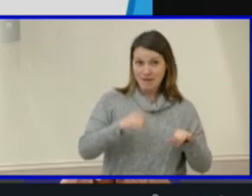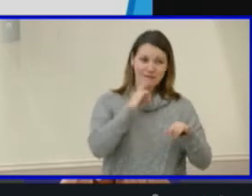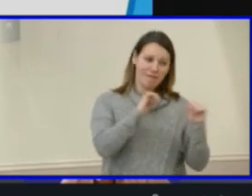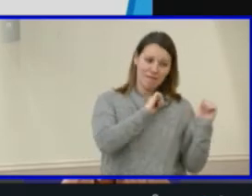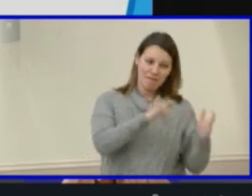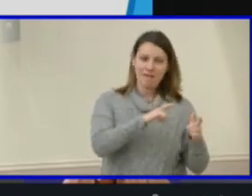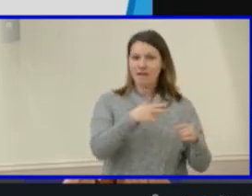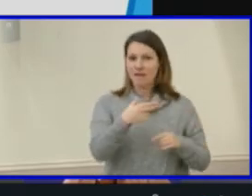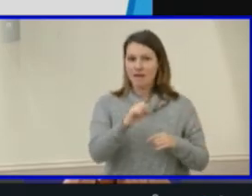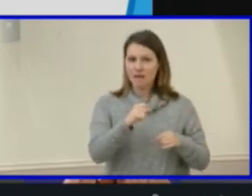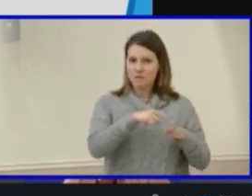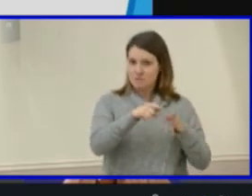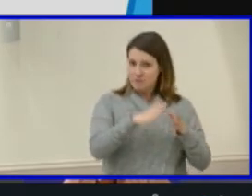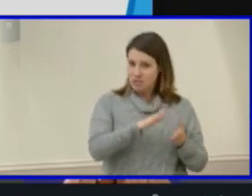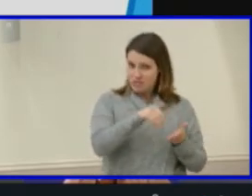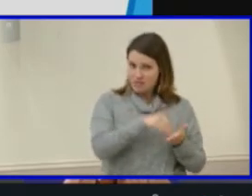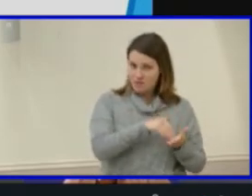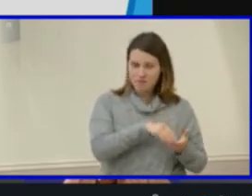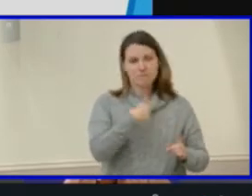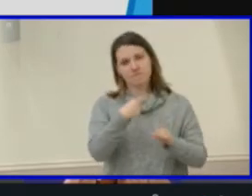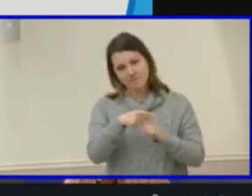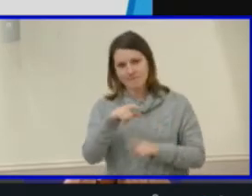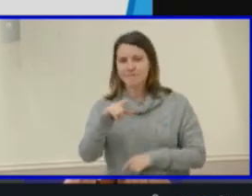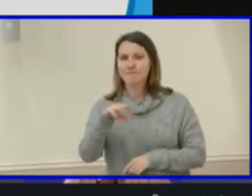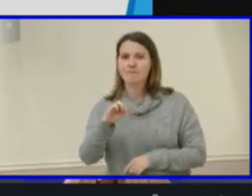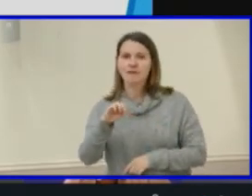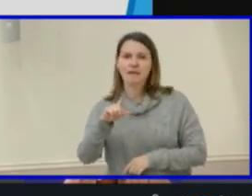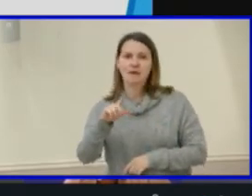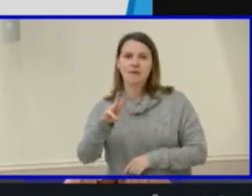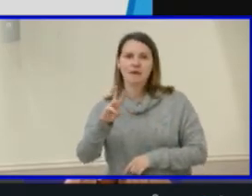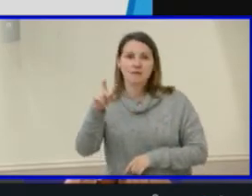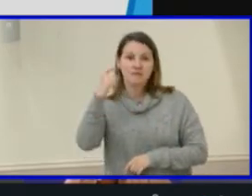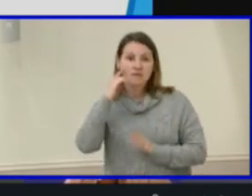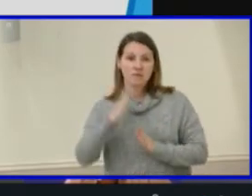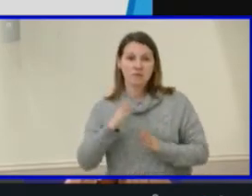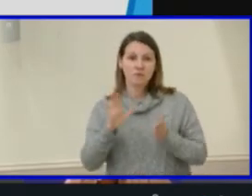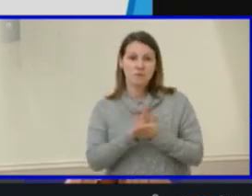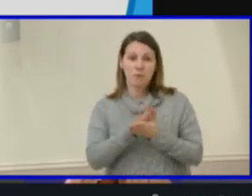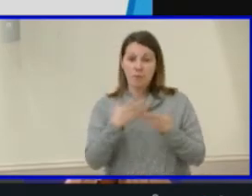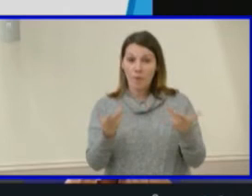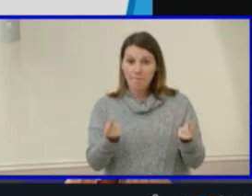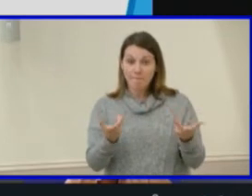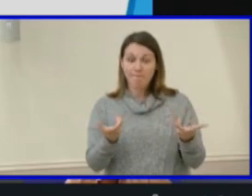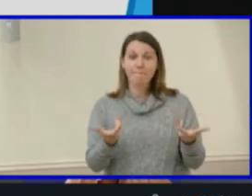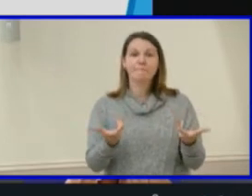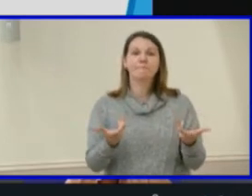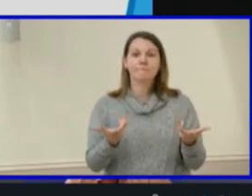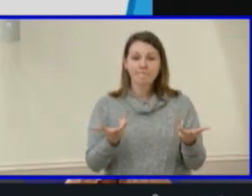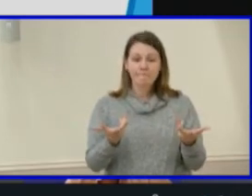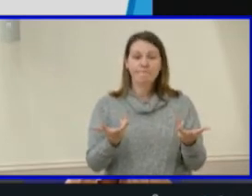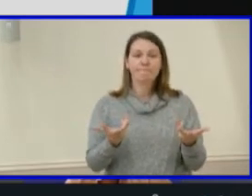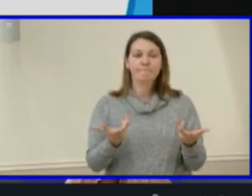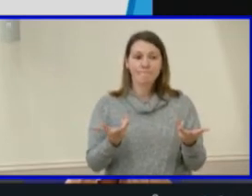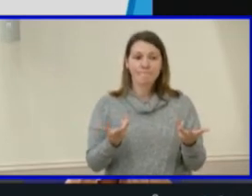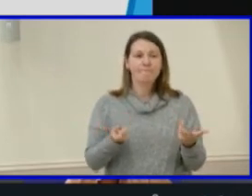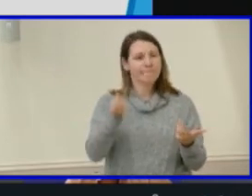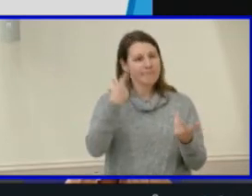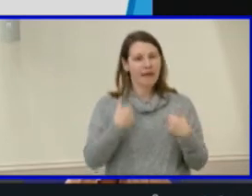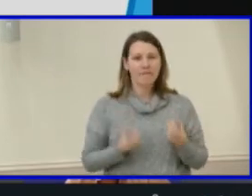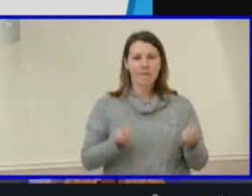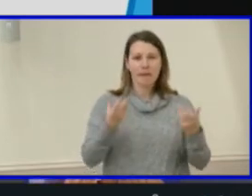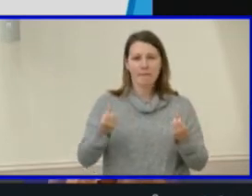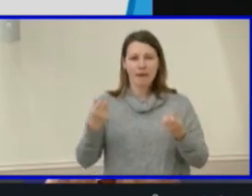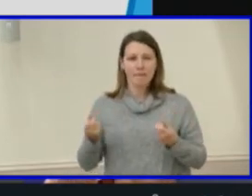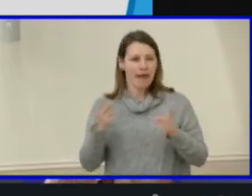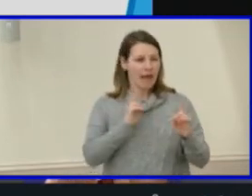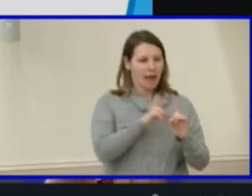high school specialty centers as well as Maggie L. Walker Governor School is to streamline and simplify our multiple application processes